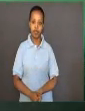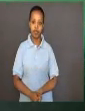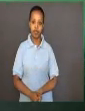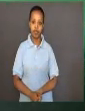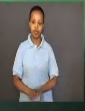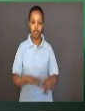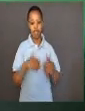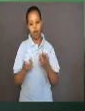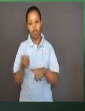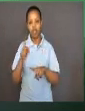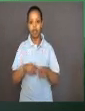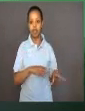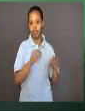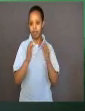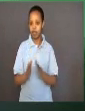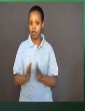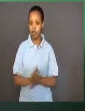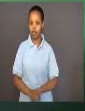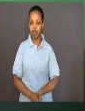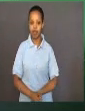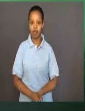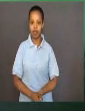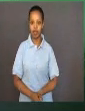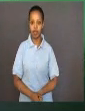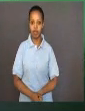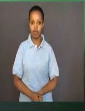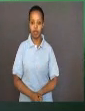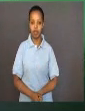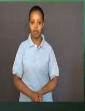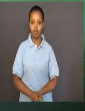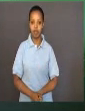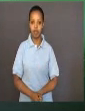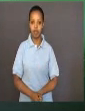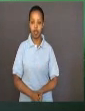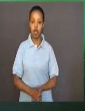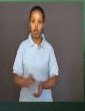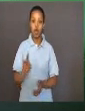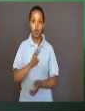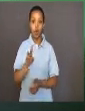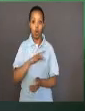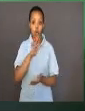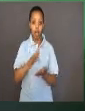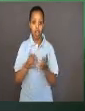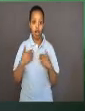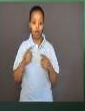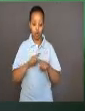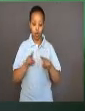Welcome back, students. Were you able to explain the difference?